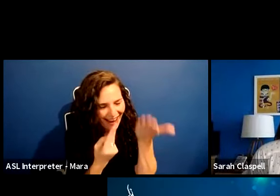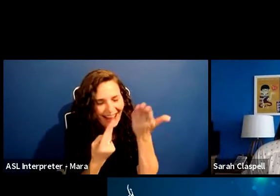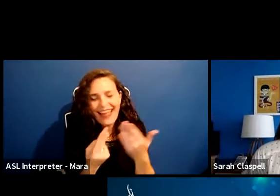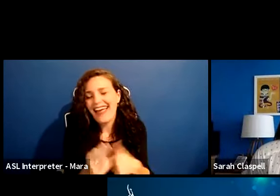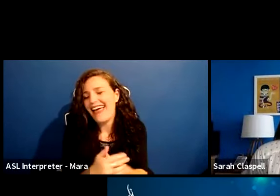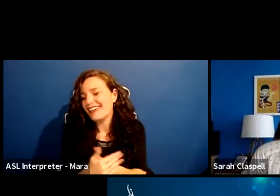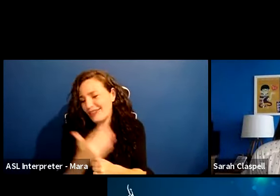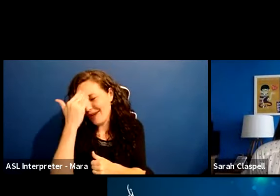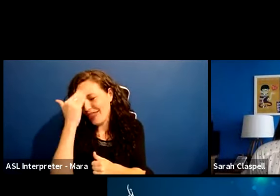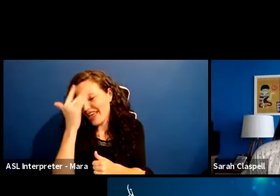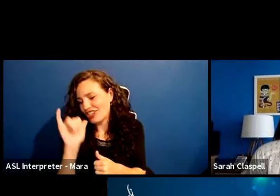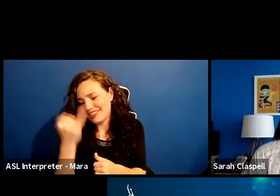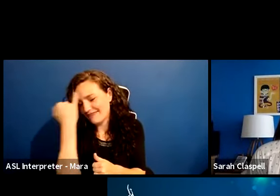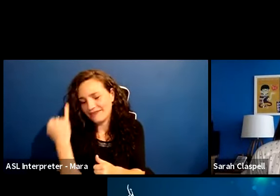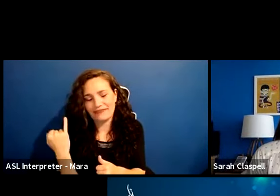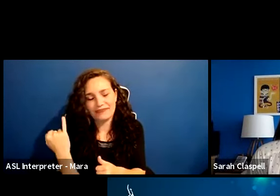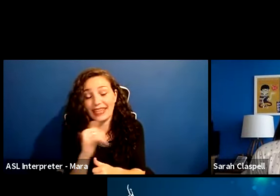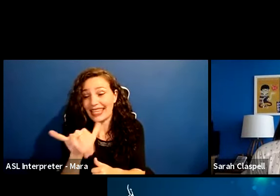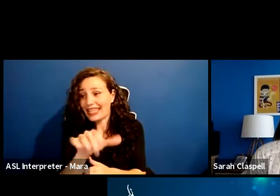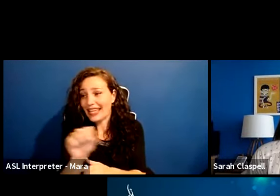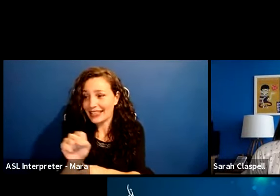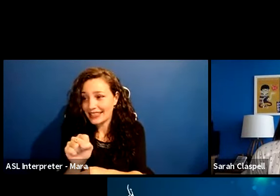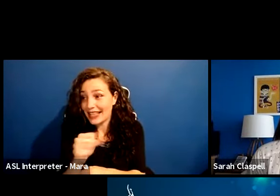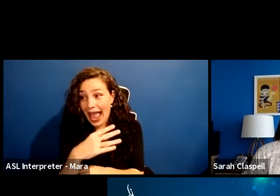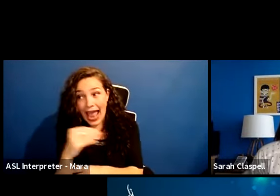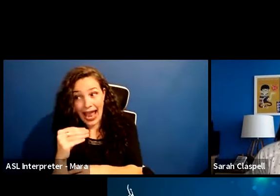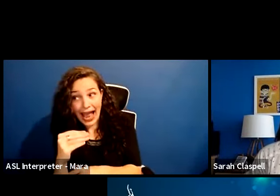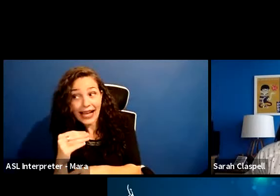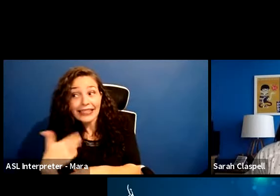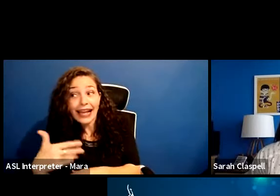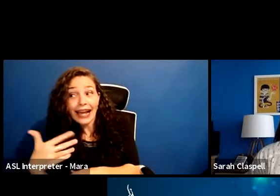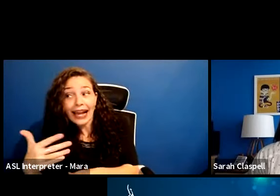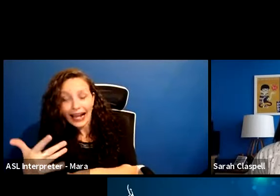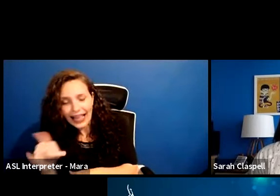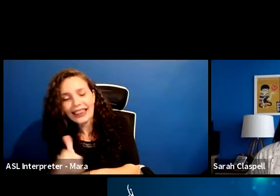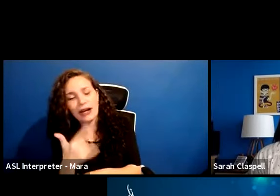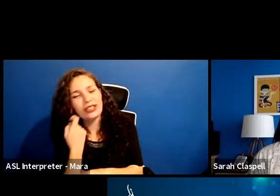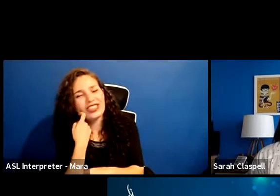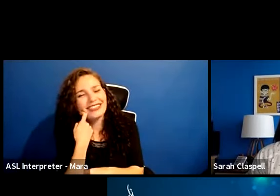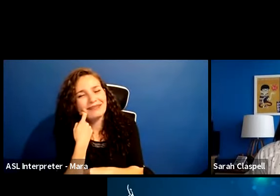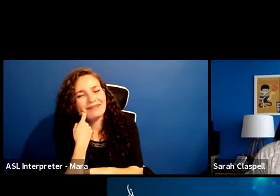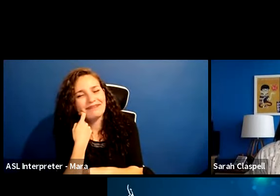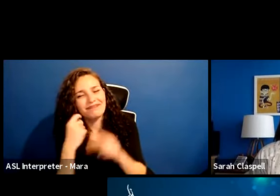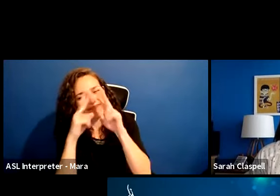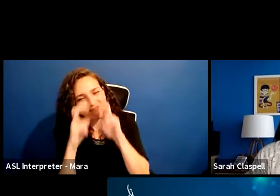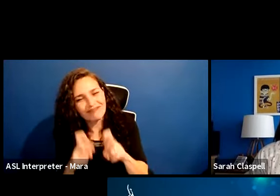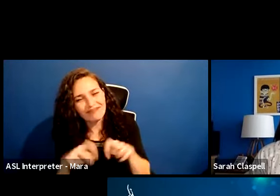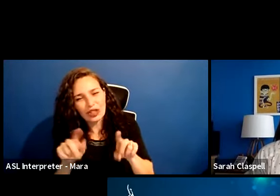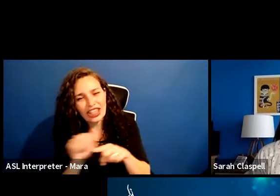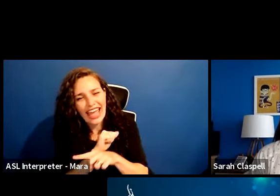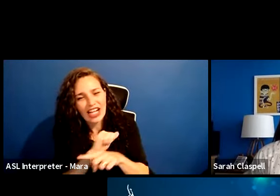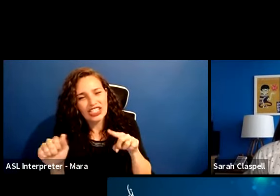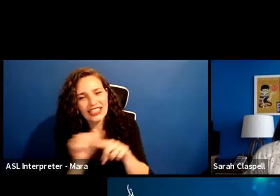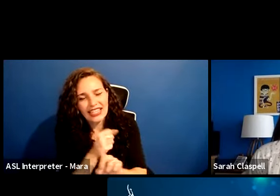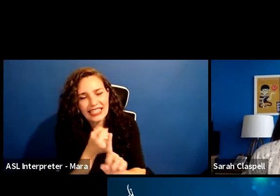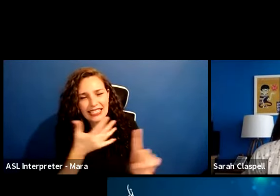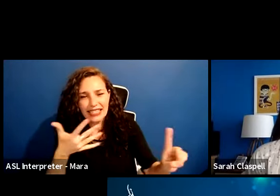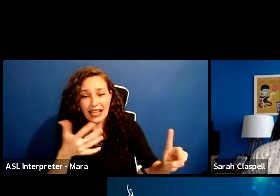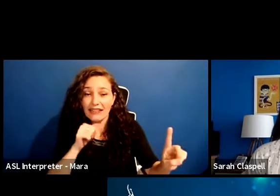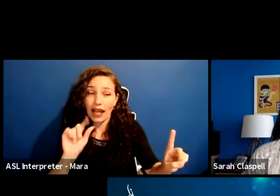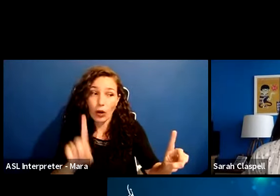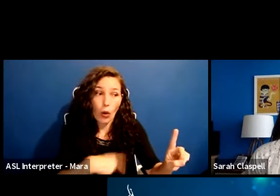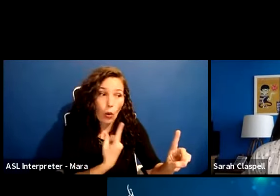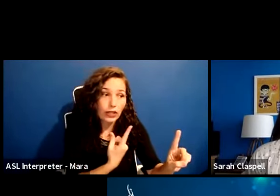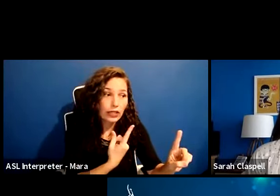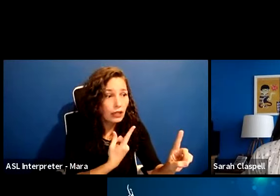that, that idea of yes. And that we just explored so well in those exercises extends not just to the comedy, but to the